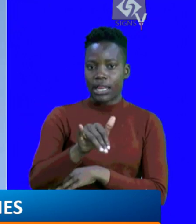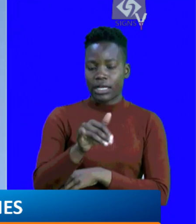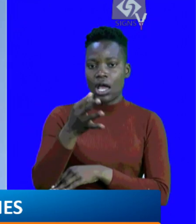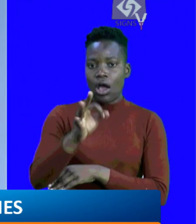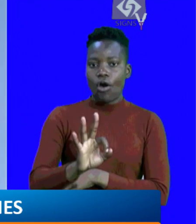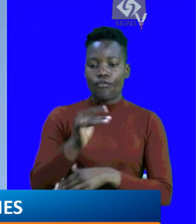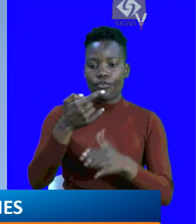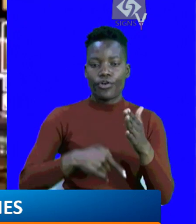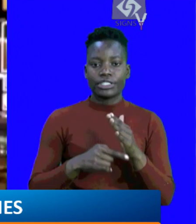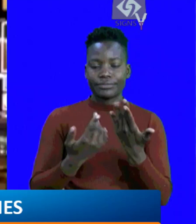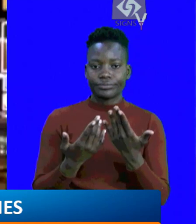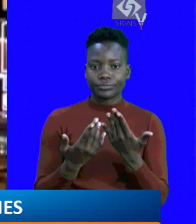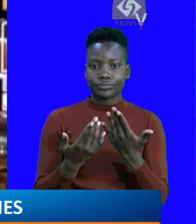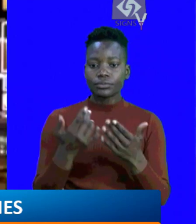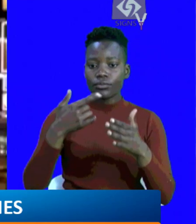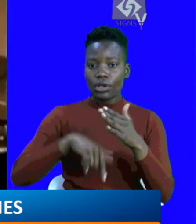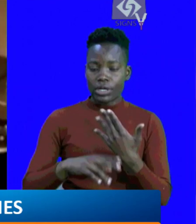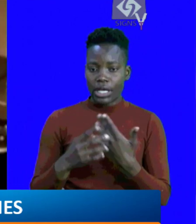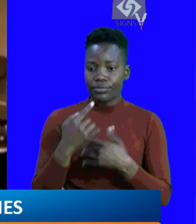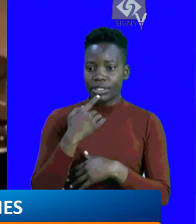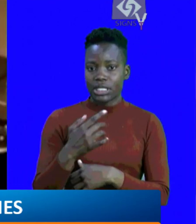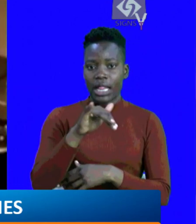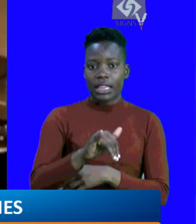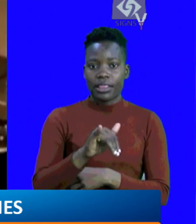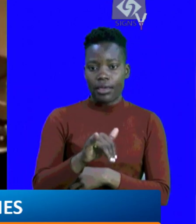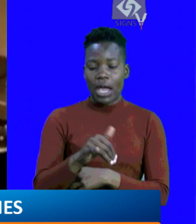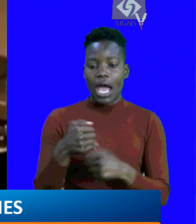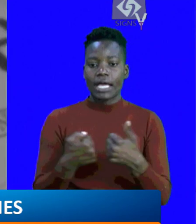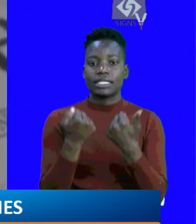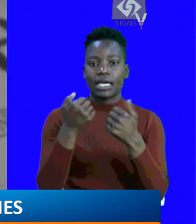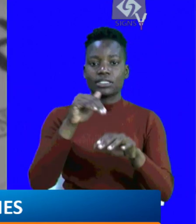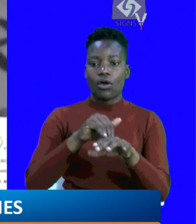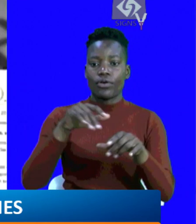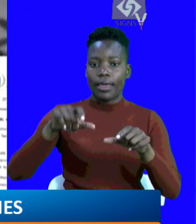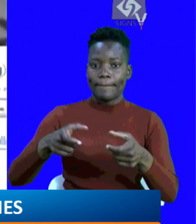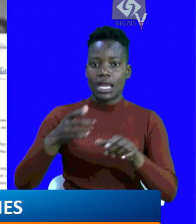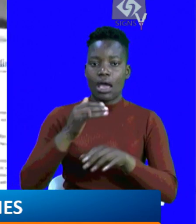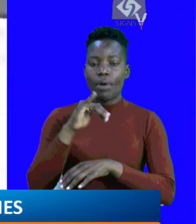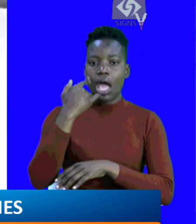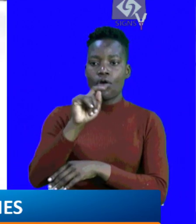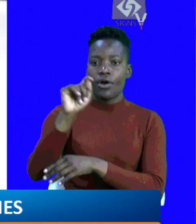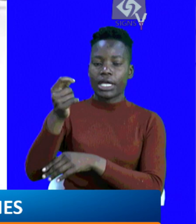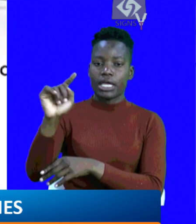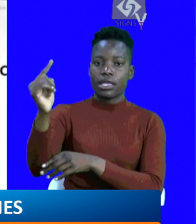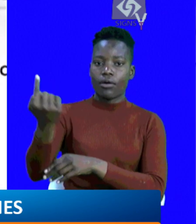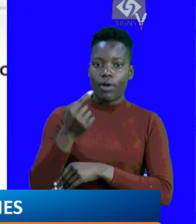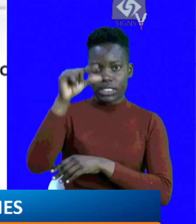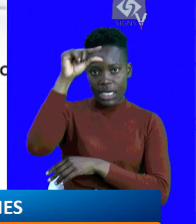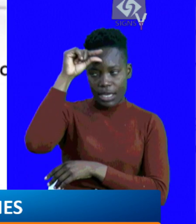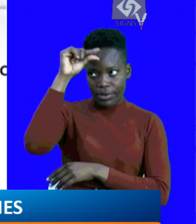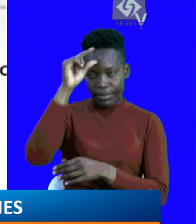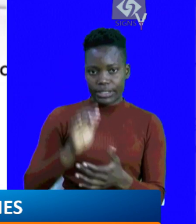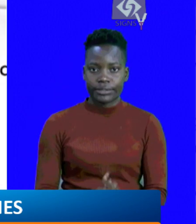of what has been deemed as sustained attacks on the media by the Kenya Kwanzaa